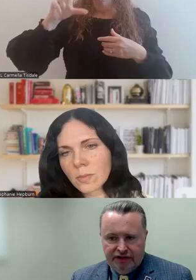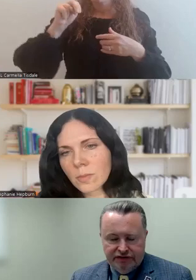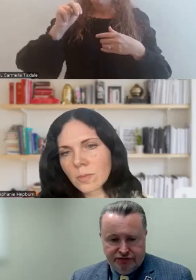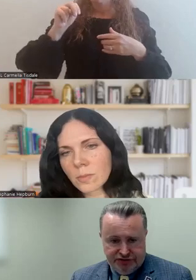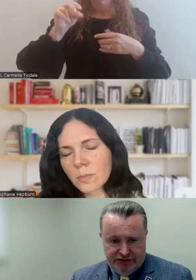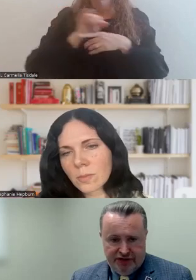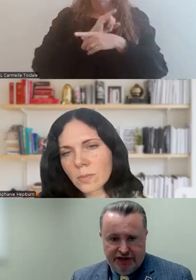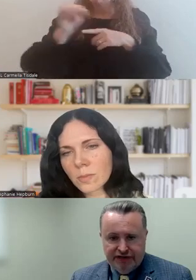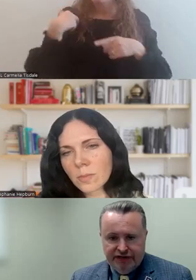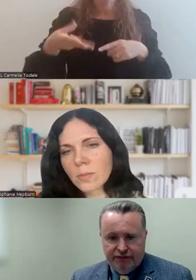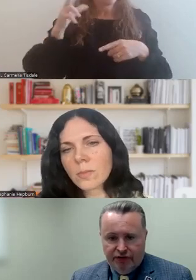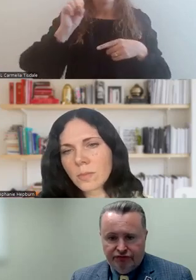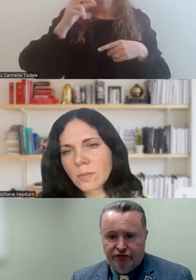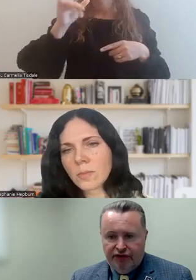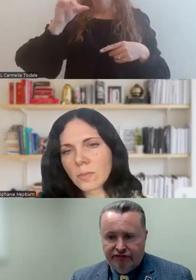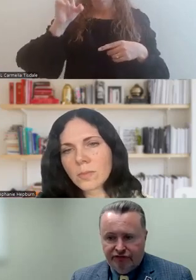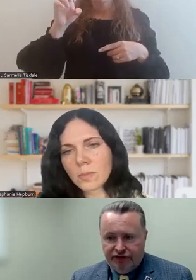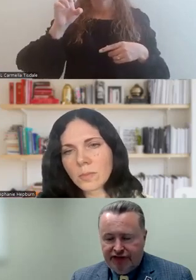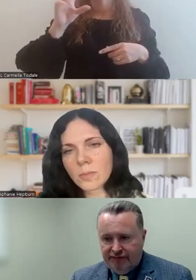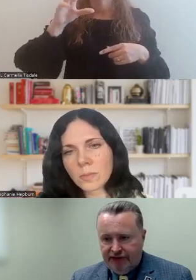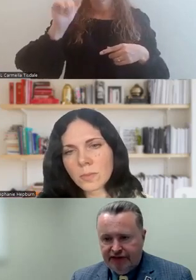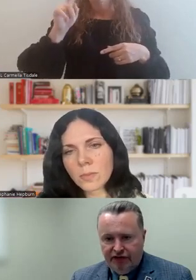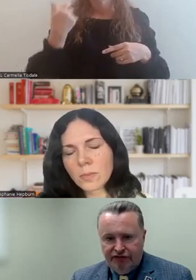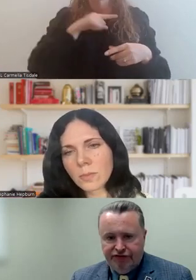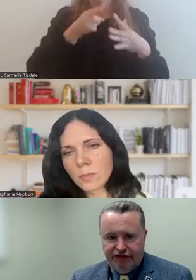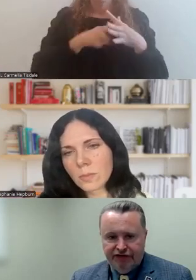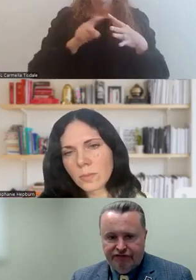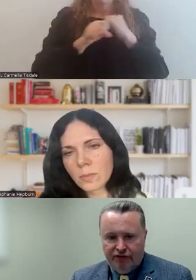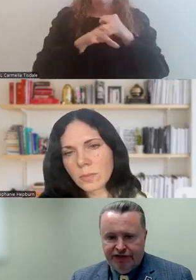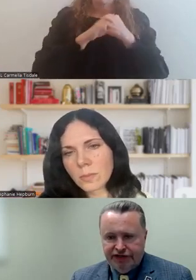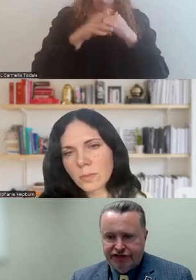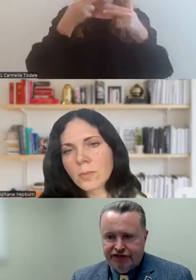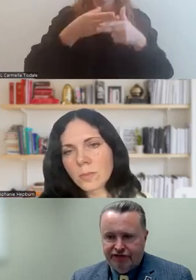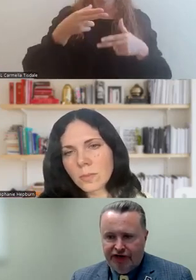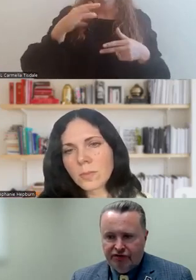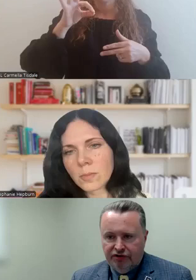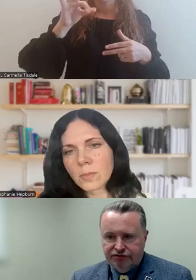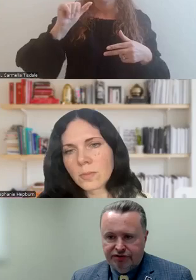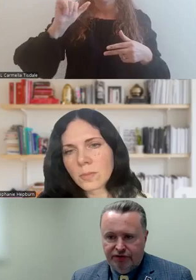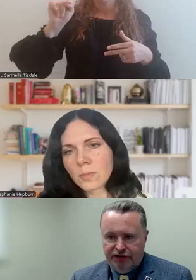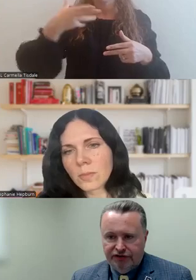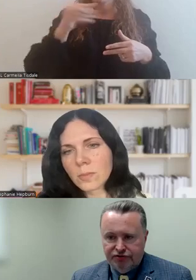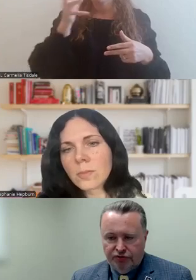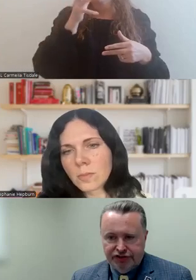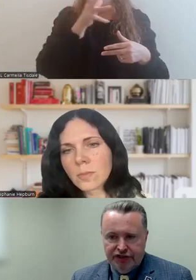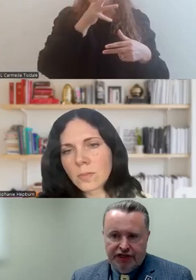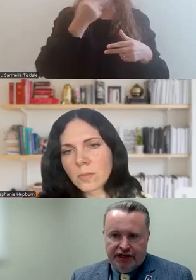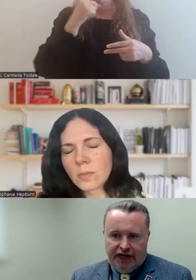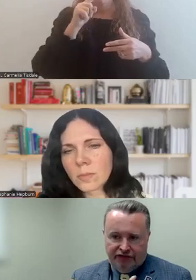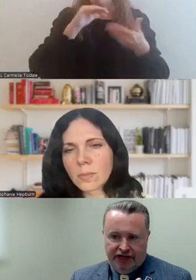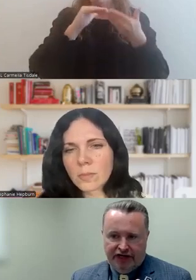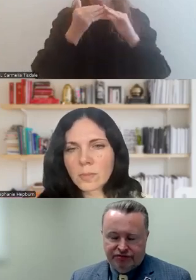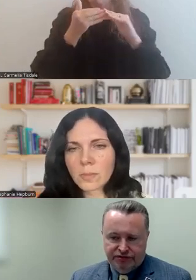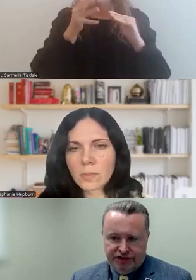suicide rate, we also have started a campaign called the Faith and Farm Initiative, our agriculture community here in Georgia